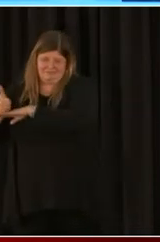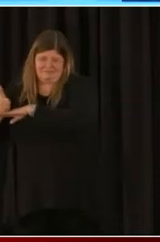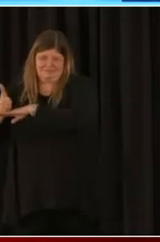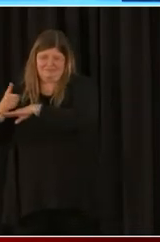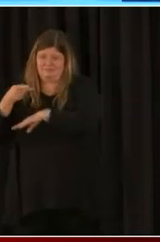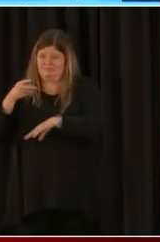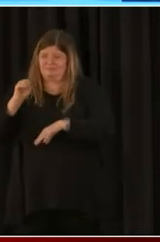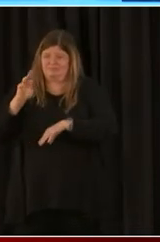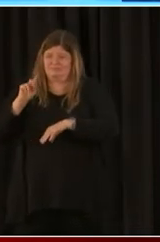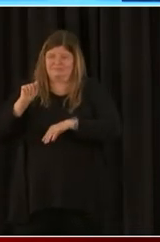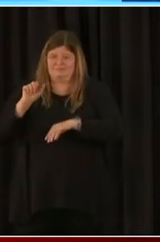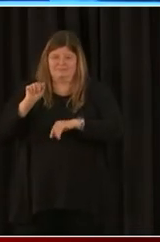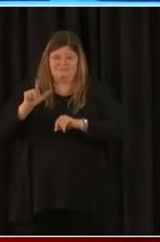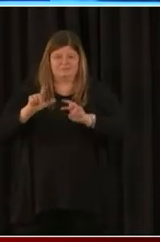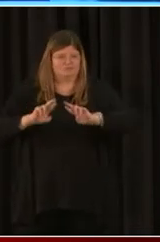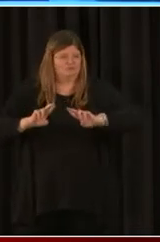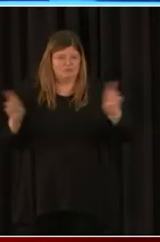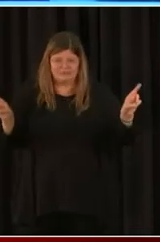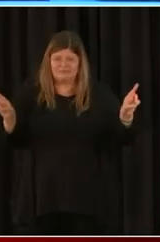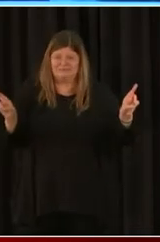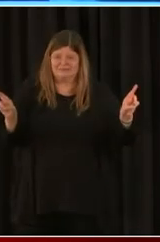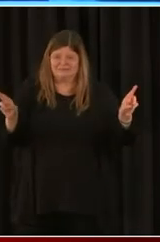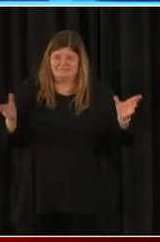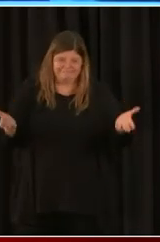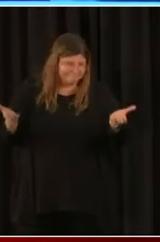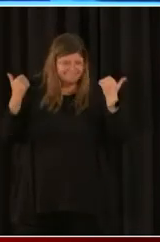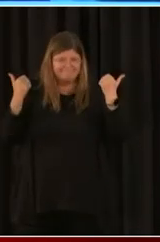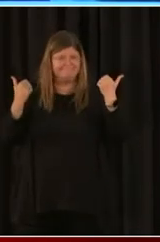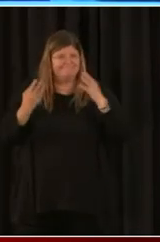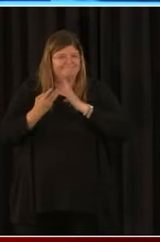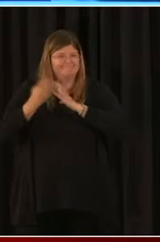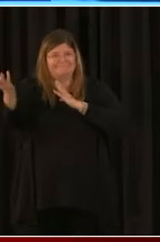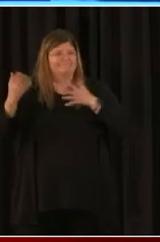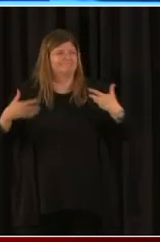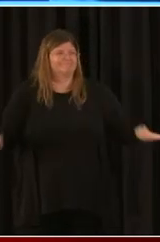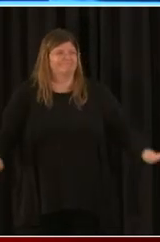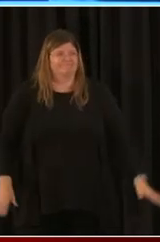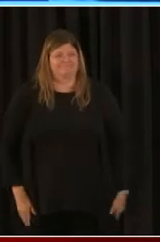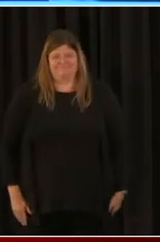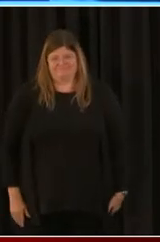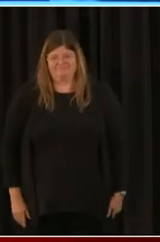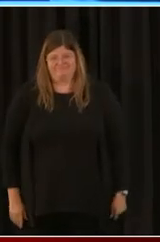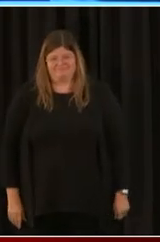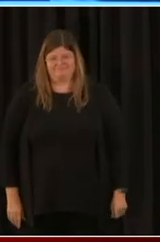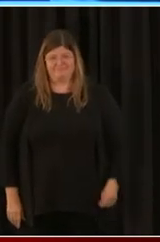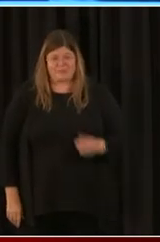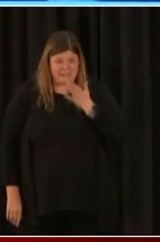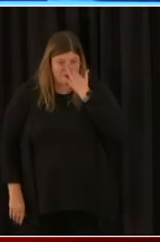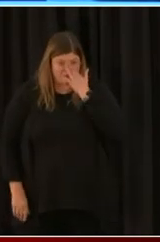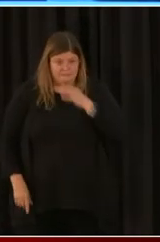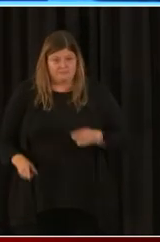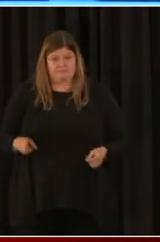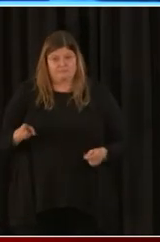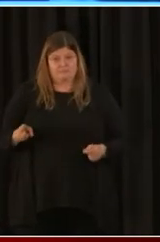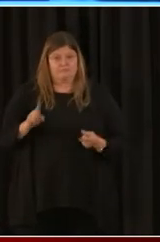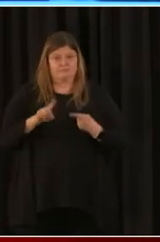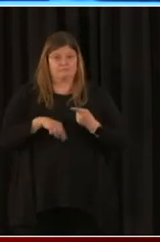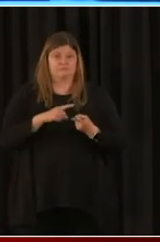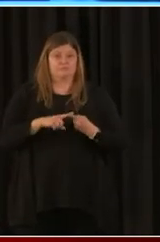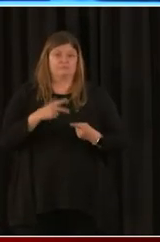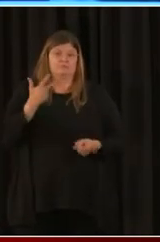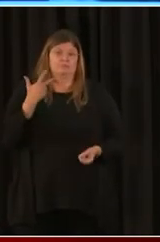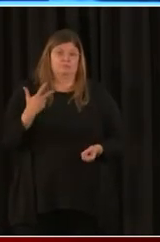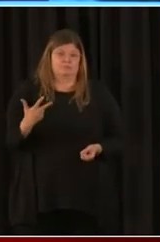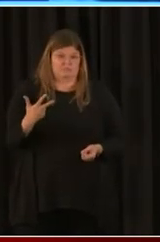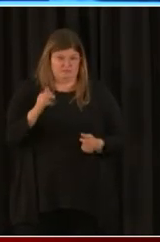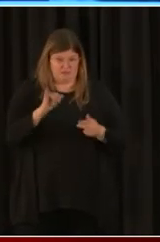opens for the borrower. And when will round three, this is a question that we've